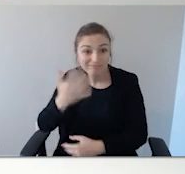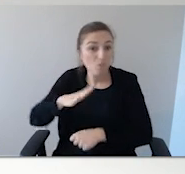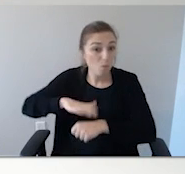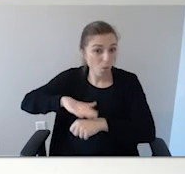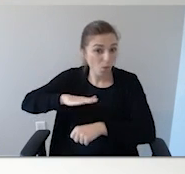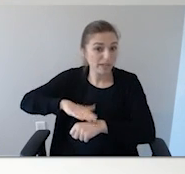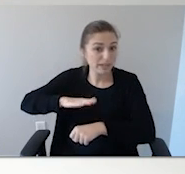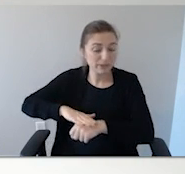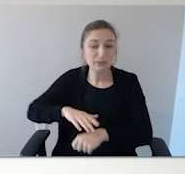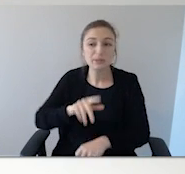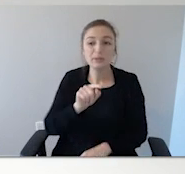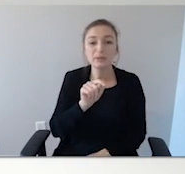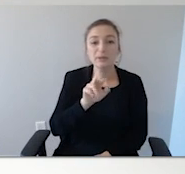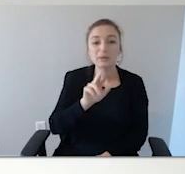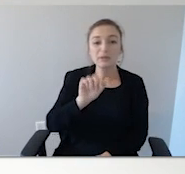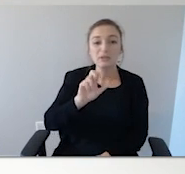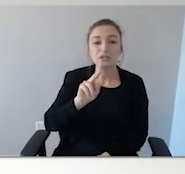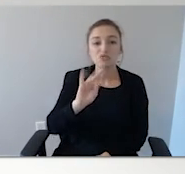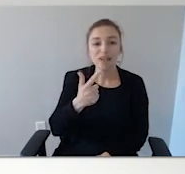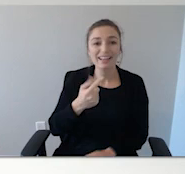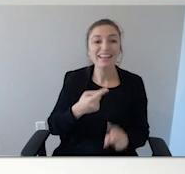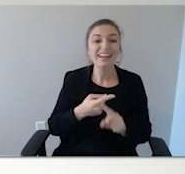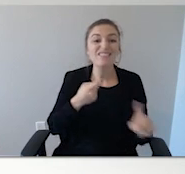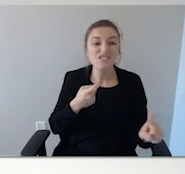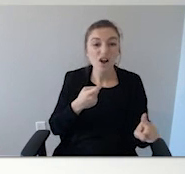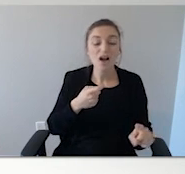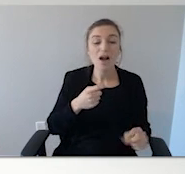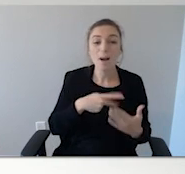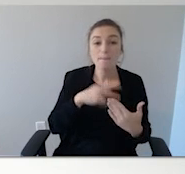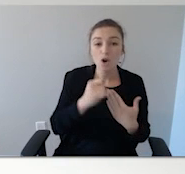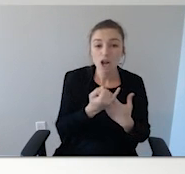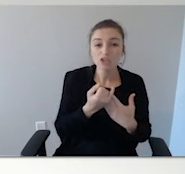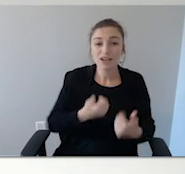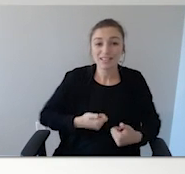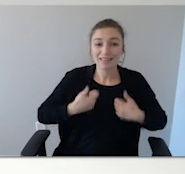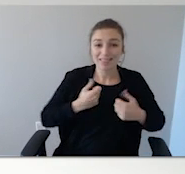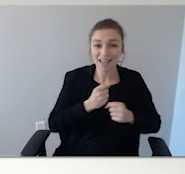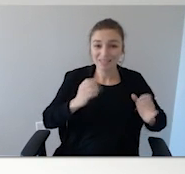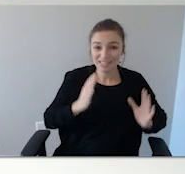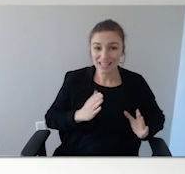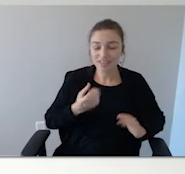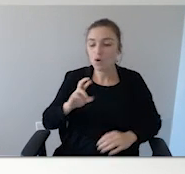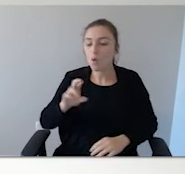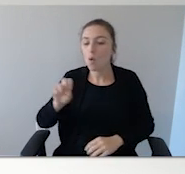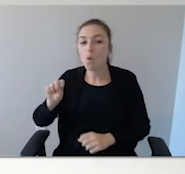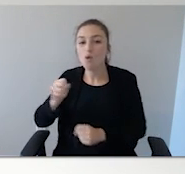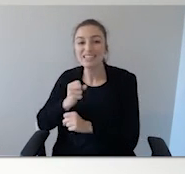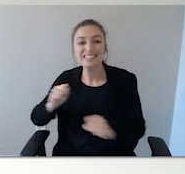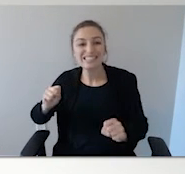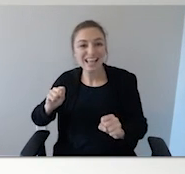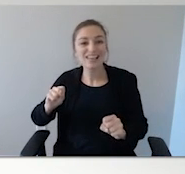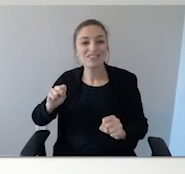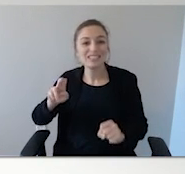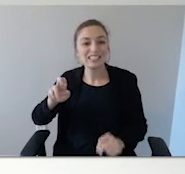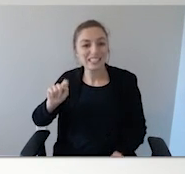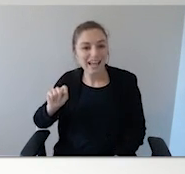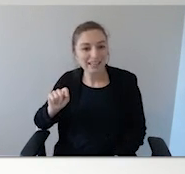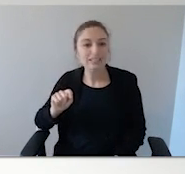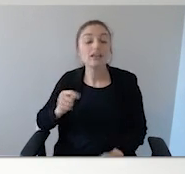The tracking devices from Project Lifesaver or even Safety Net are done through radio frequency.